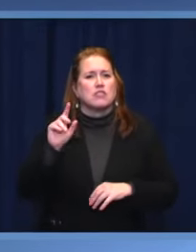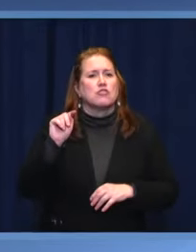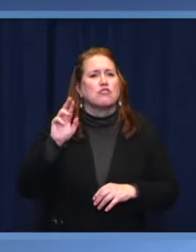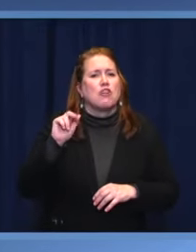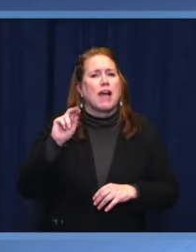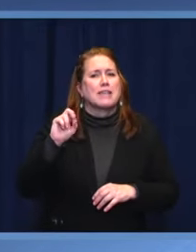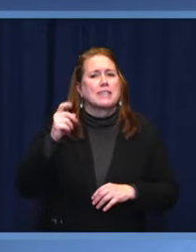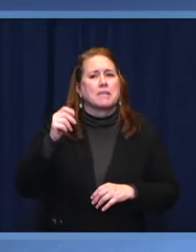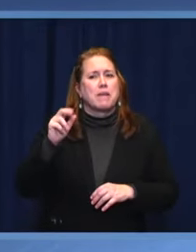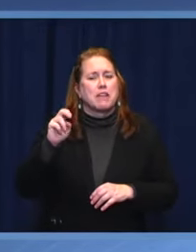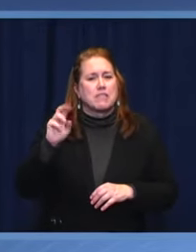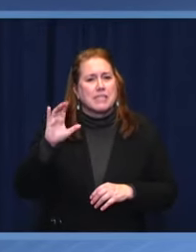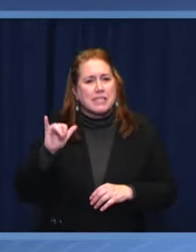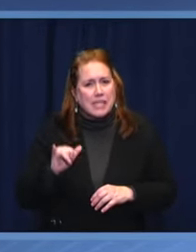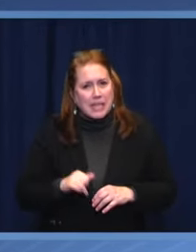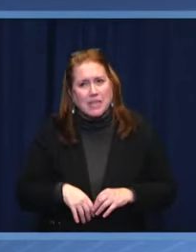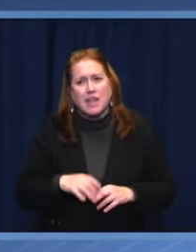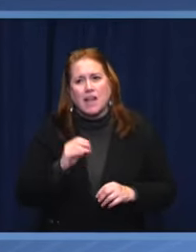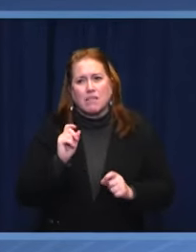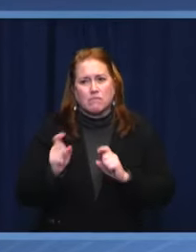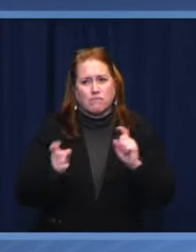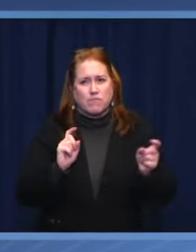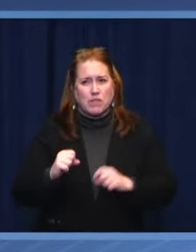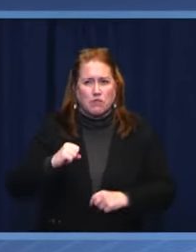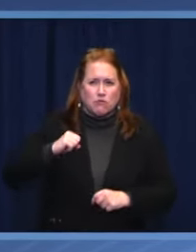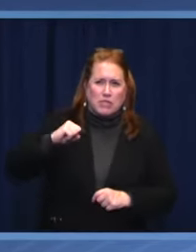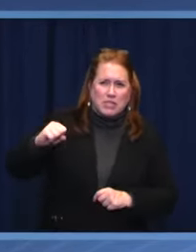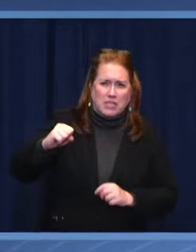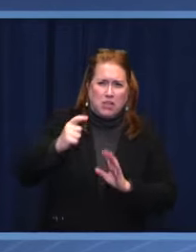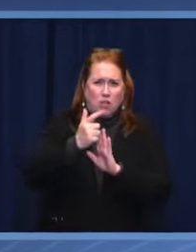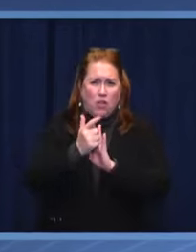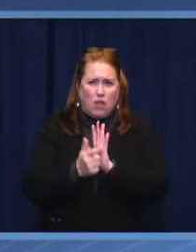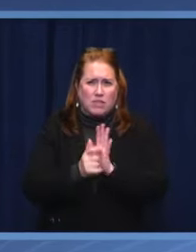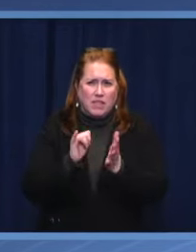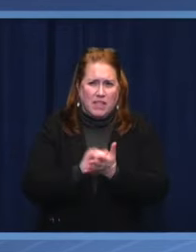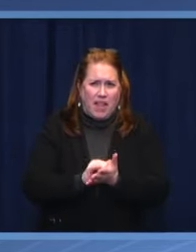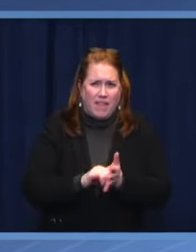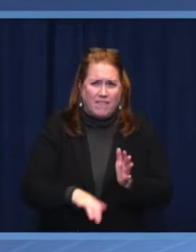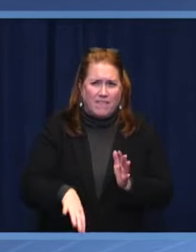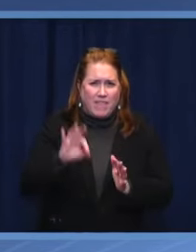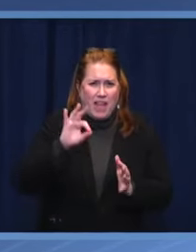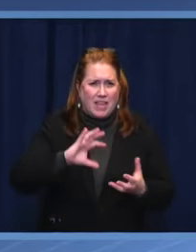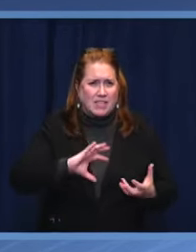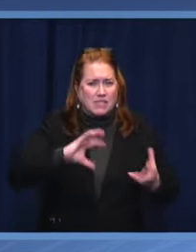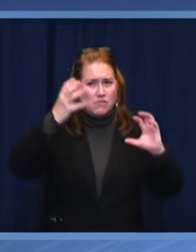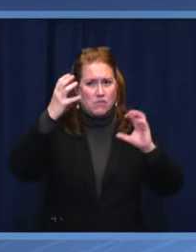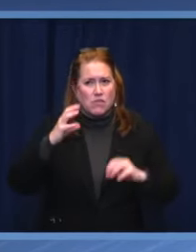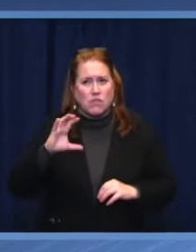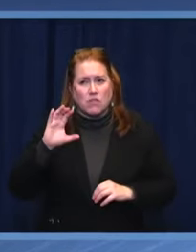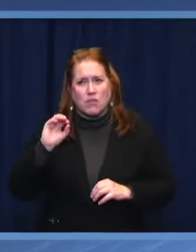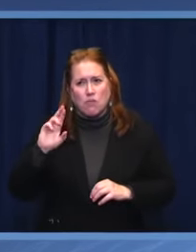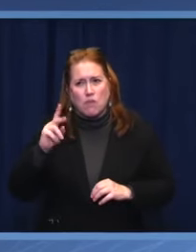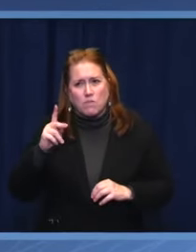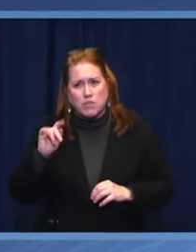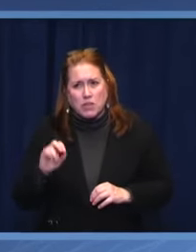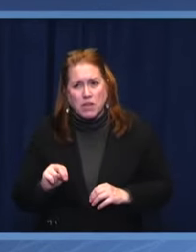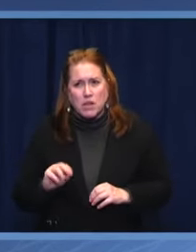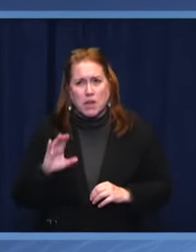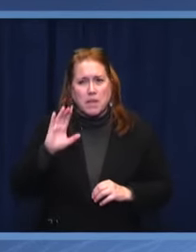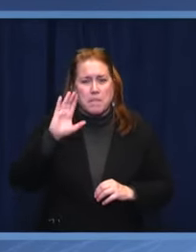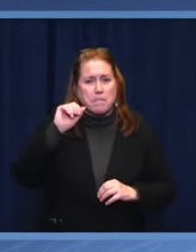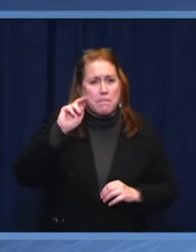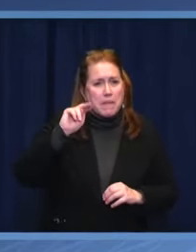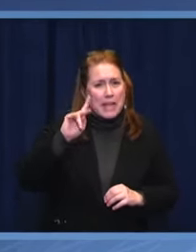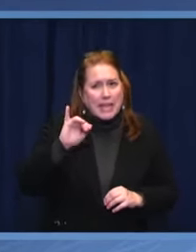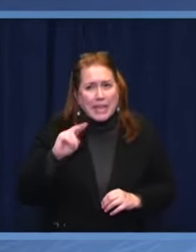We introduced reforms aimed at uprooting corruption in customs, banking, education and public